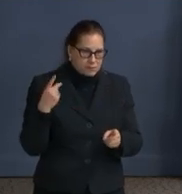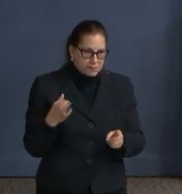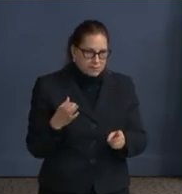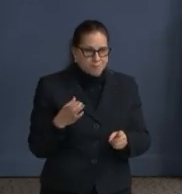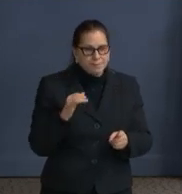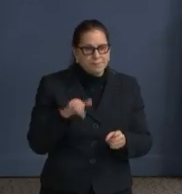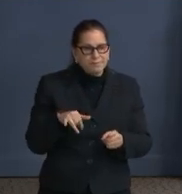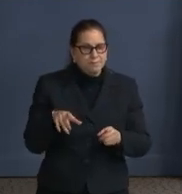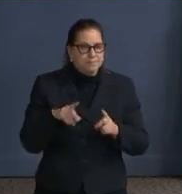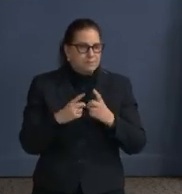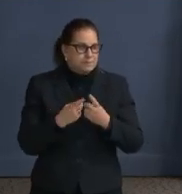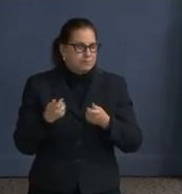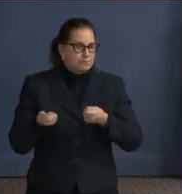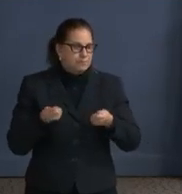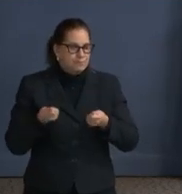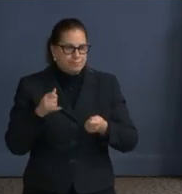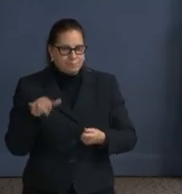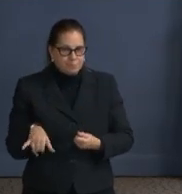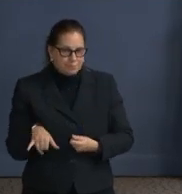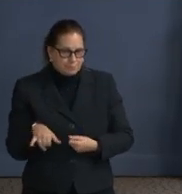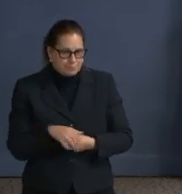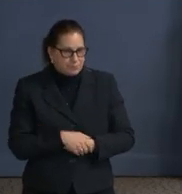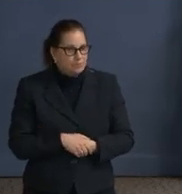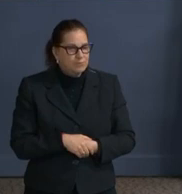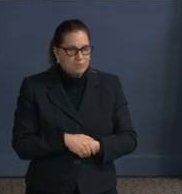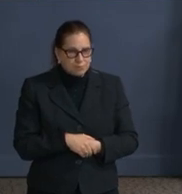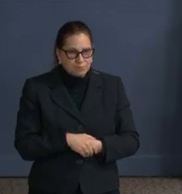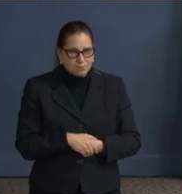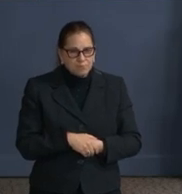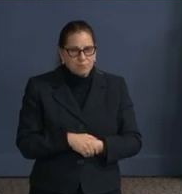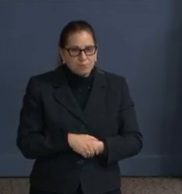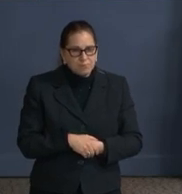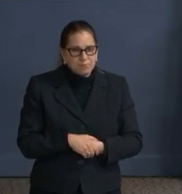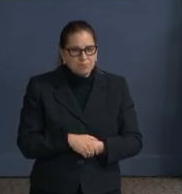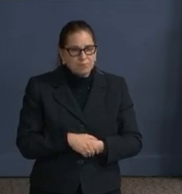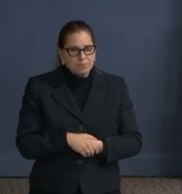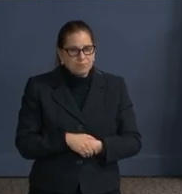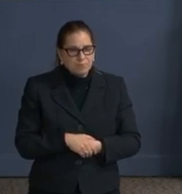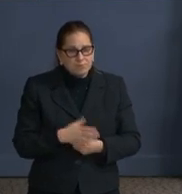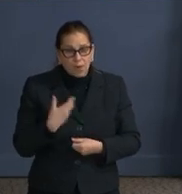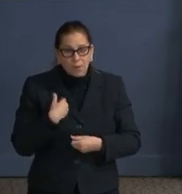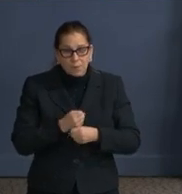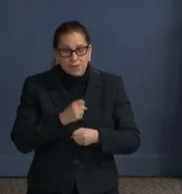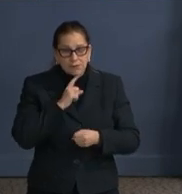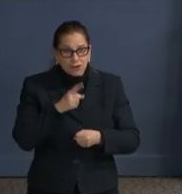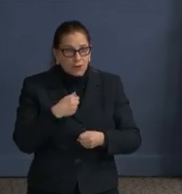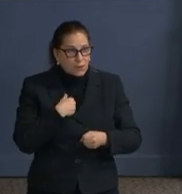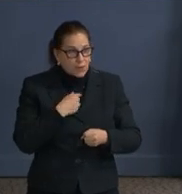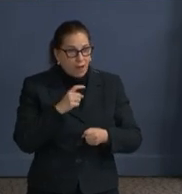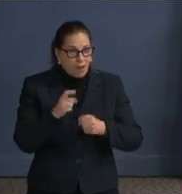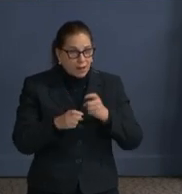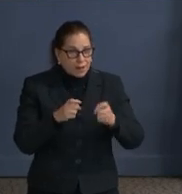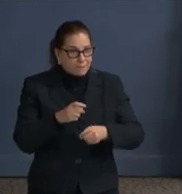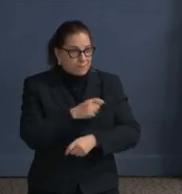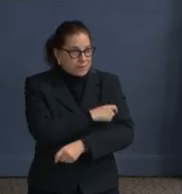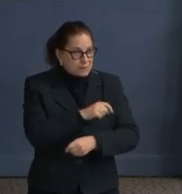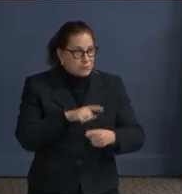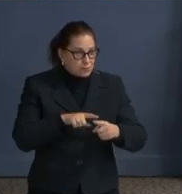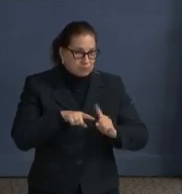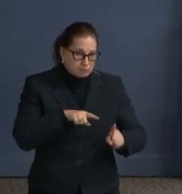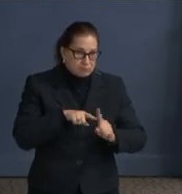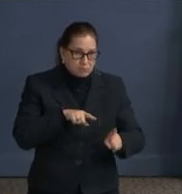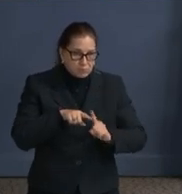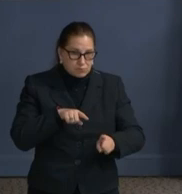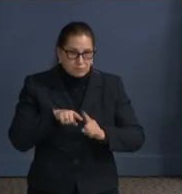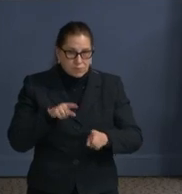of Corrections. So again, being very focused on ensuring that we allocate vaccine to those populations. So much of the